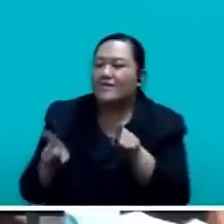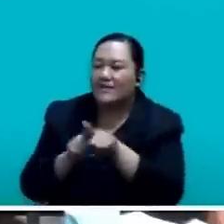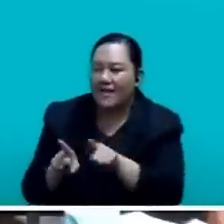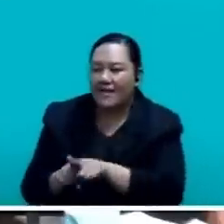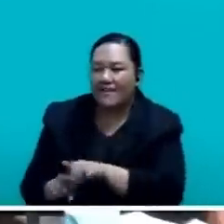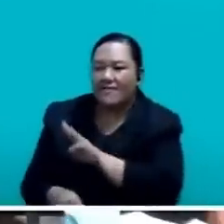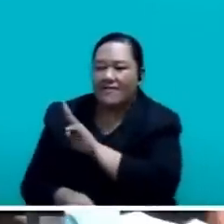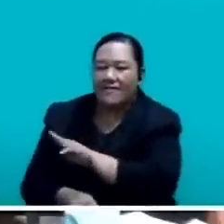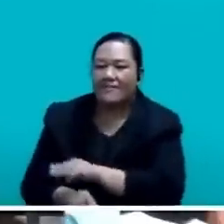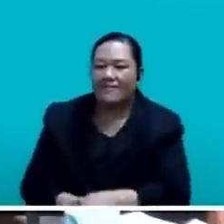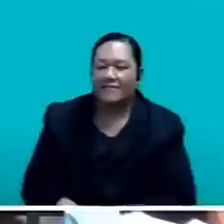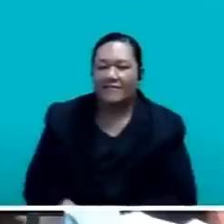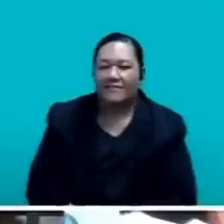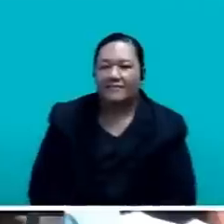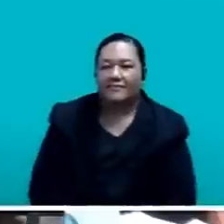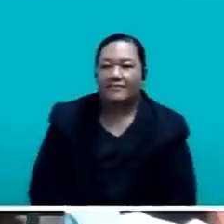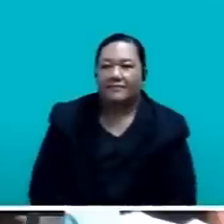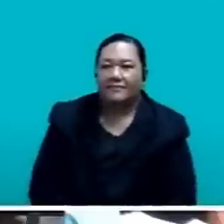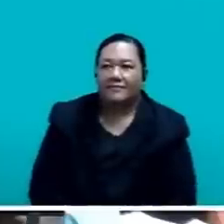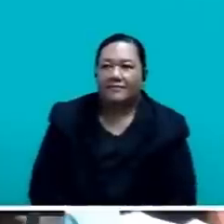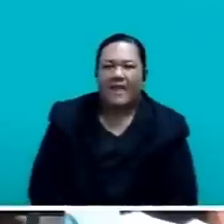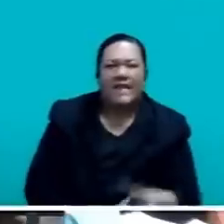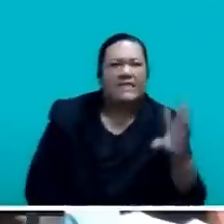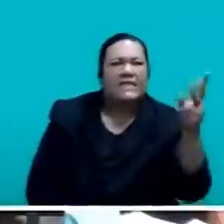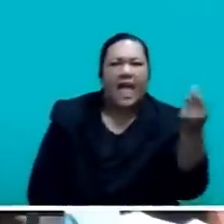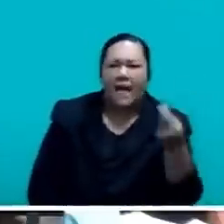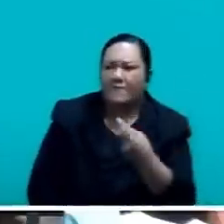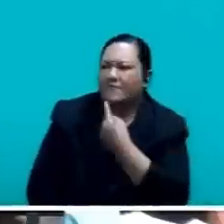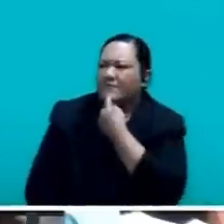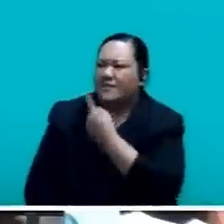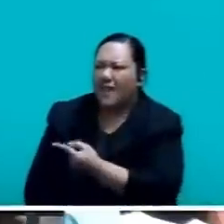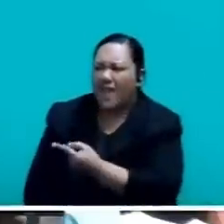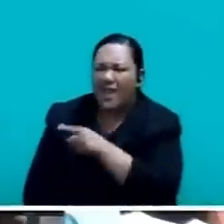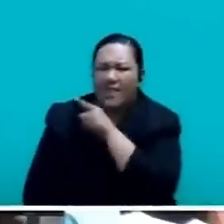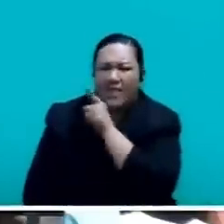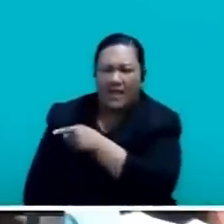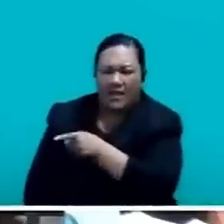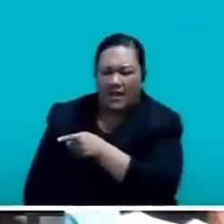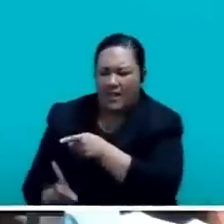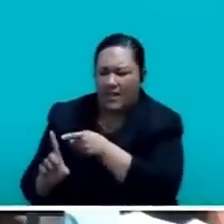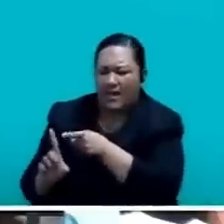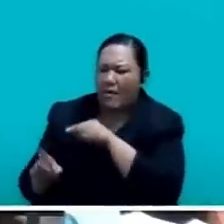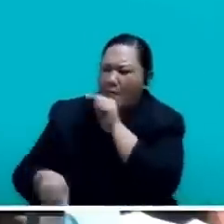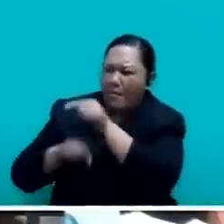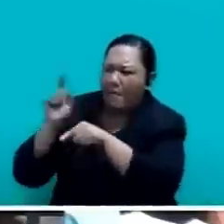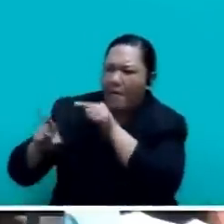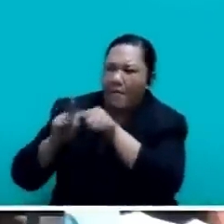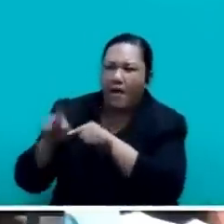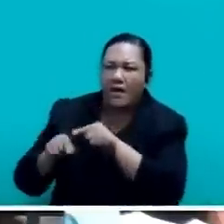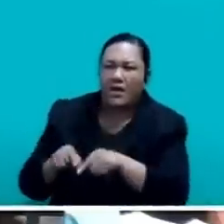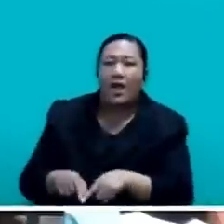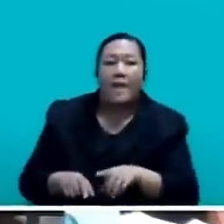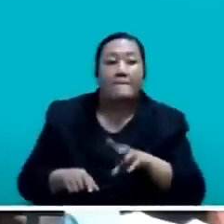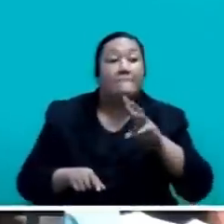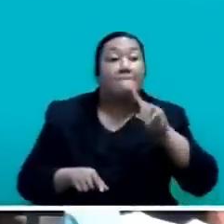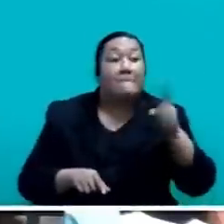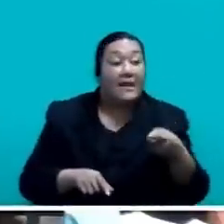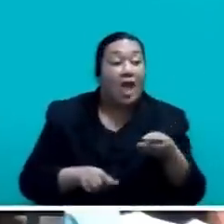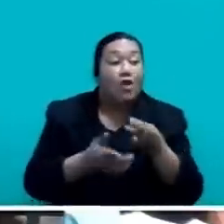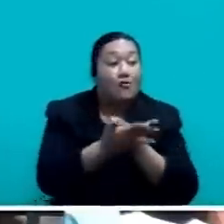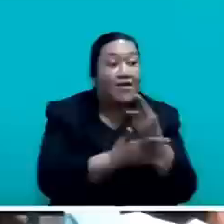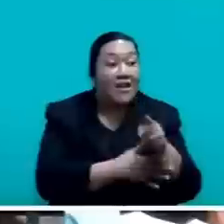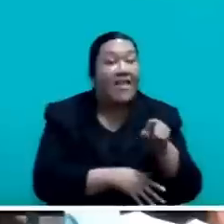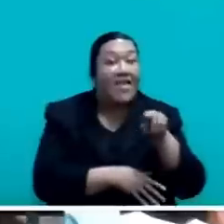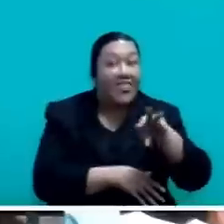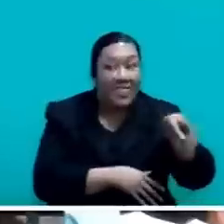He said, well, if that was true of us now, they were spending like druggies and mother